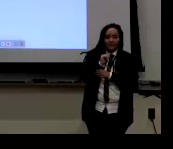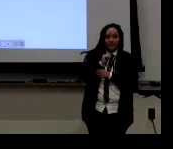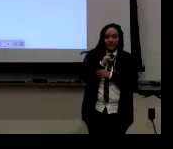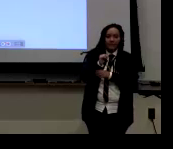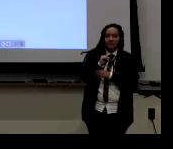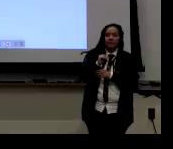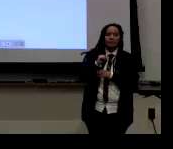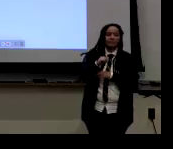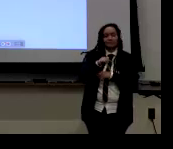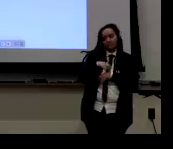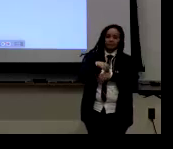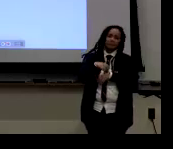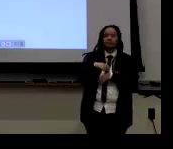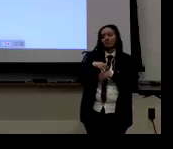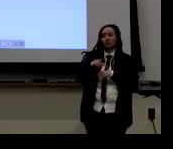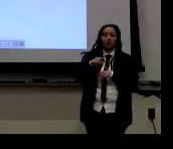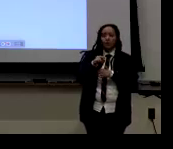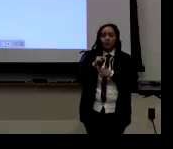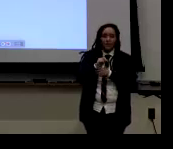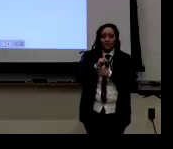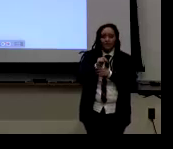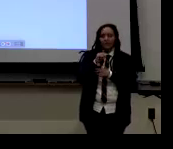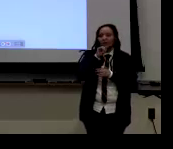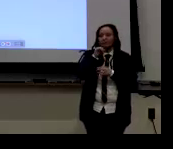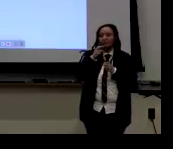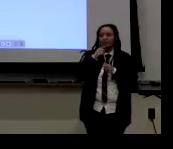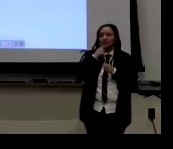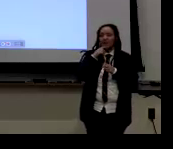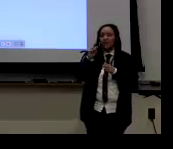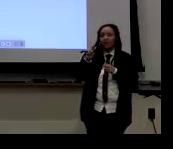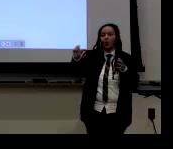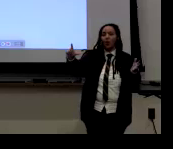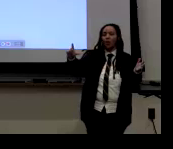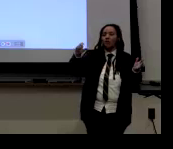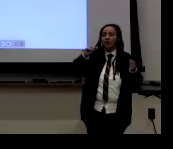And the neck rolling or waving, that kind of thing, the loose neck.